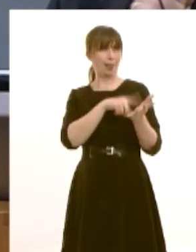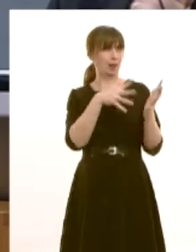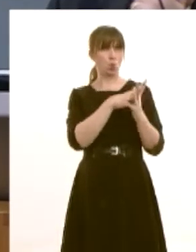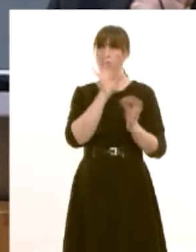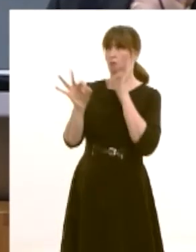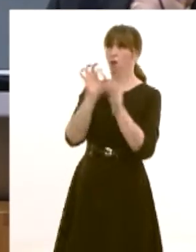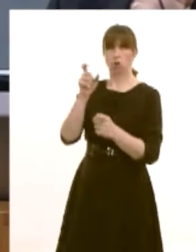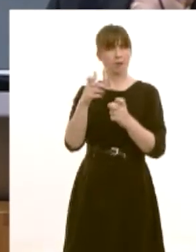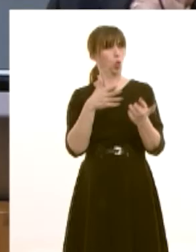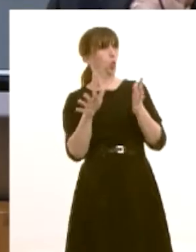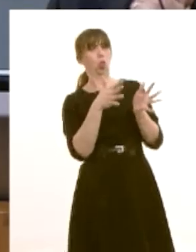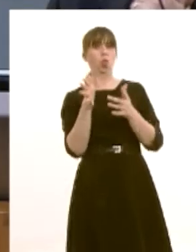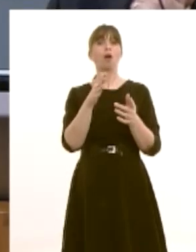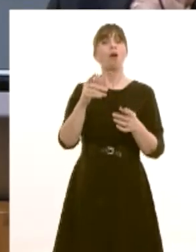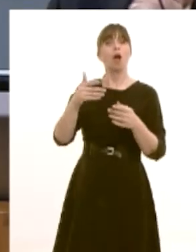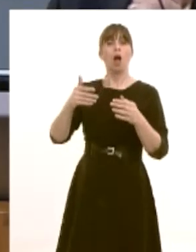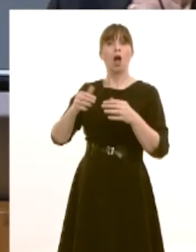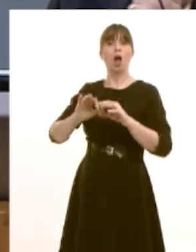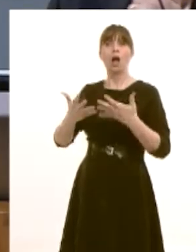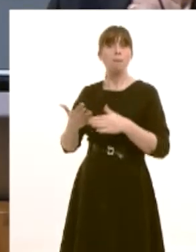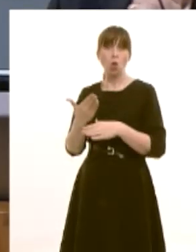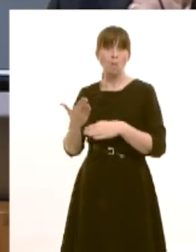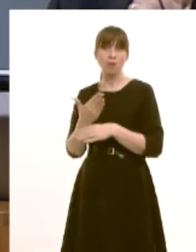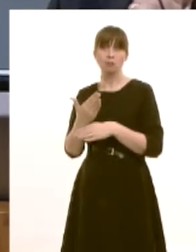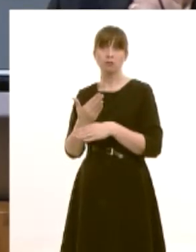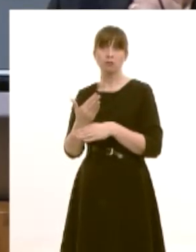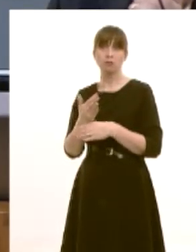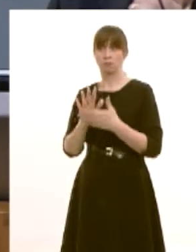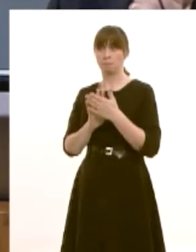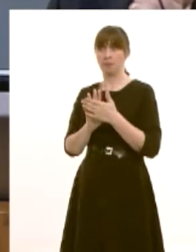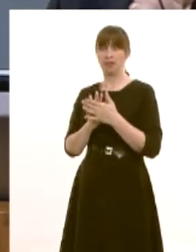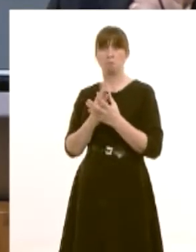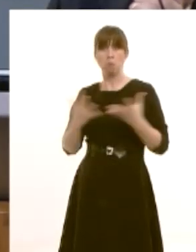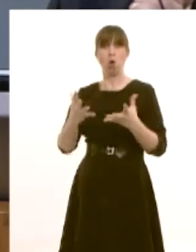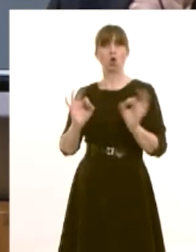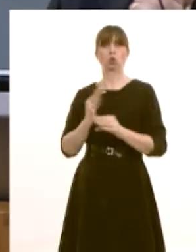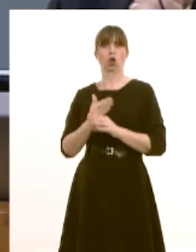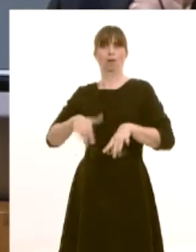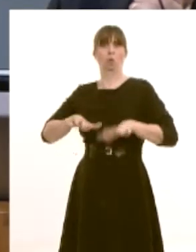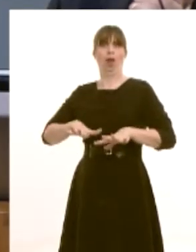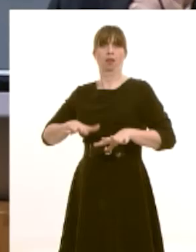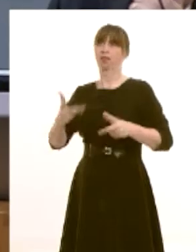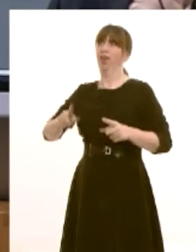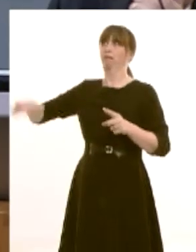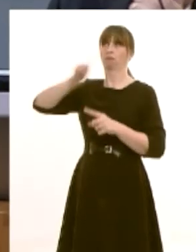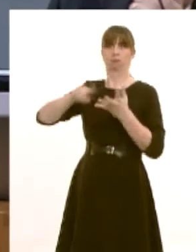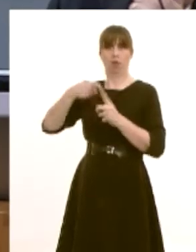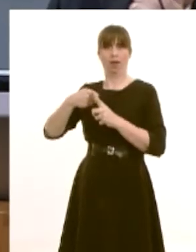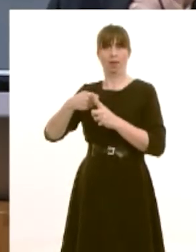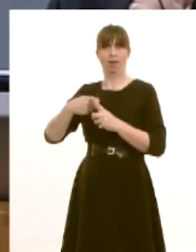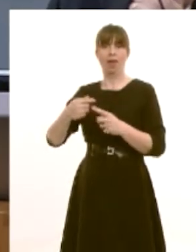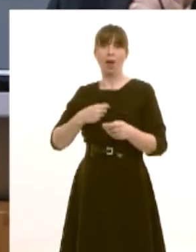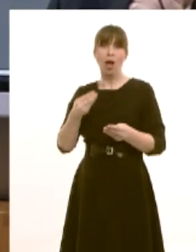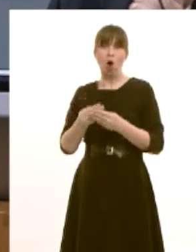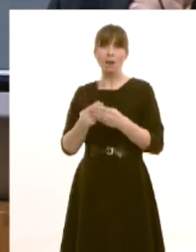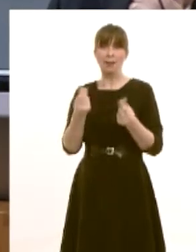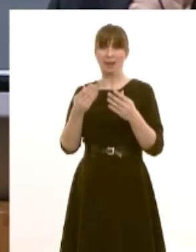assembly unemployment in wales has been higher than in england scotland and the uk as a whole we have the least productive economy